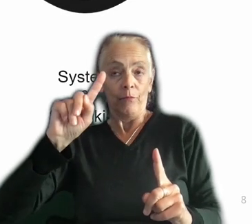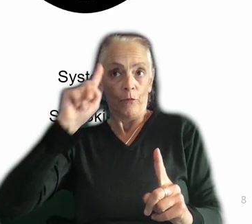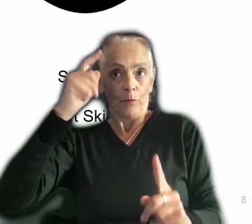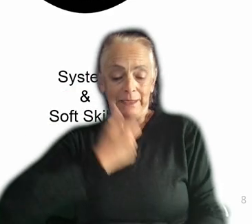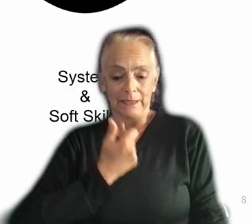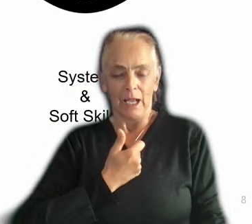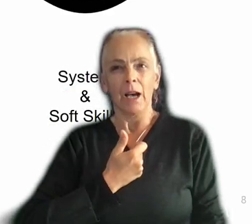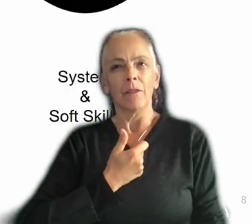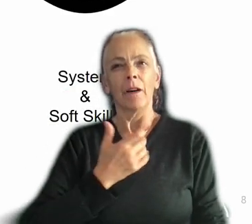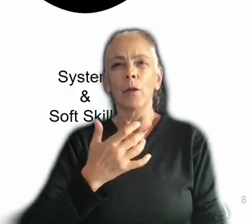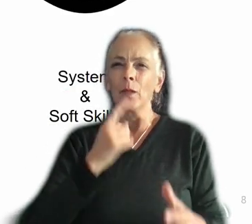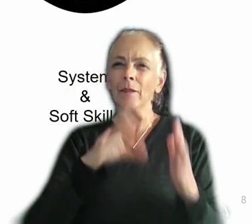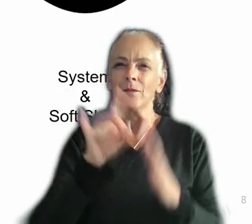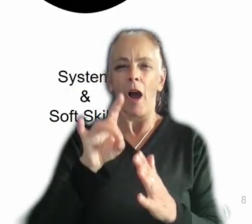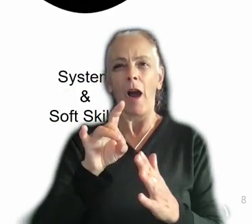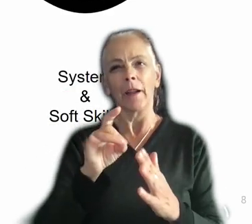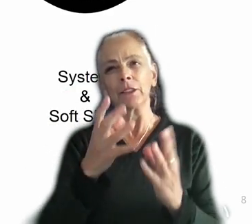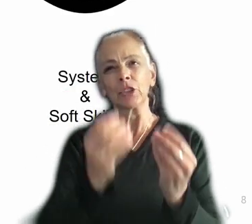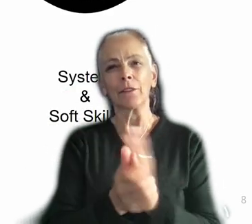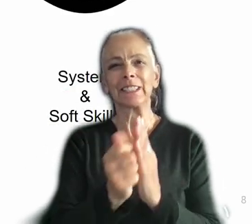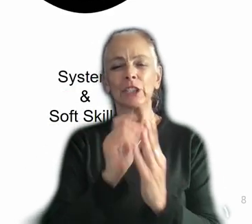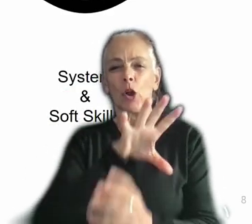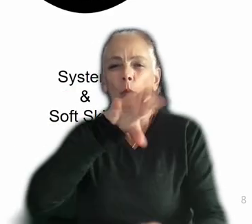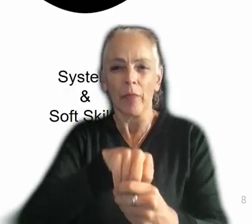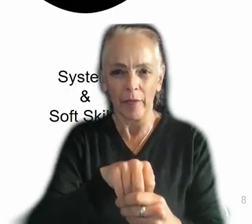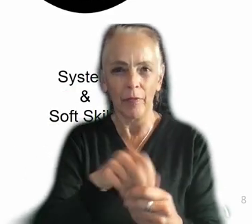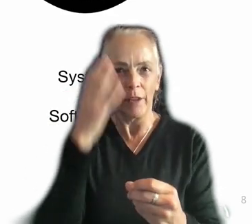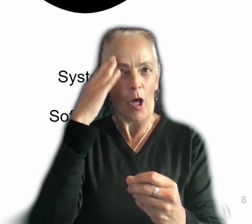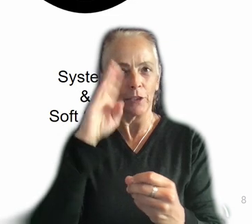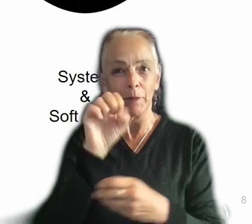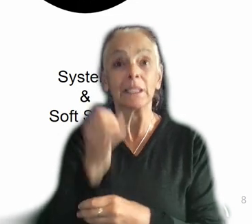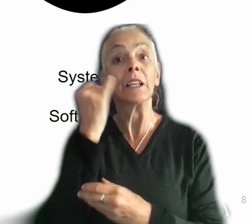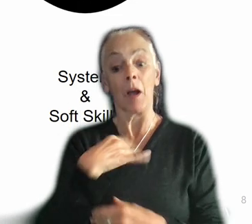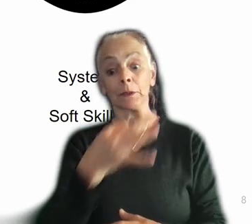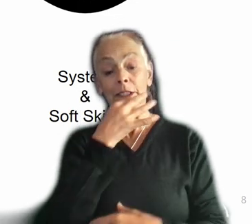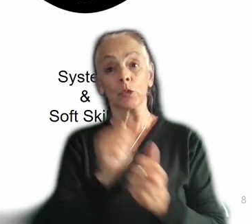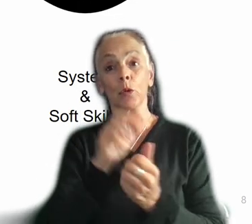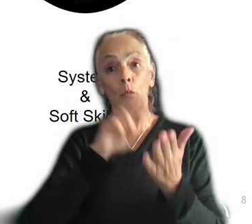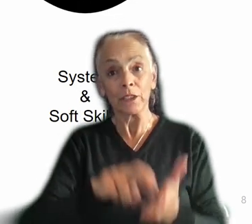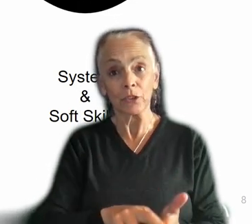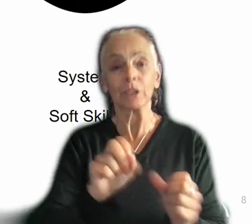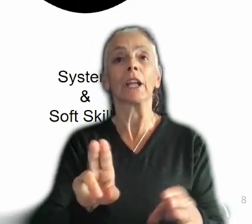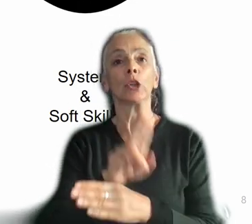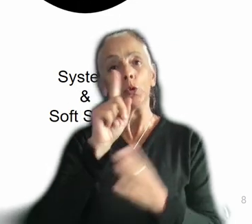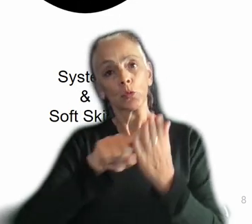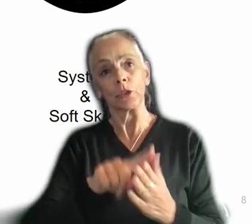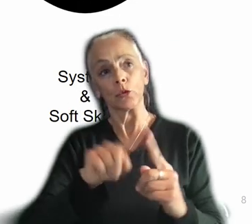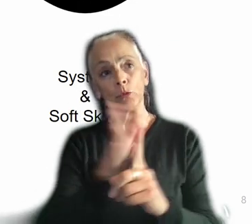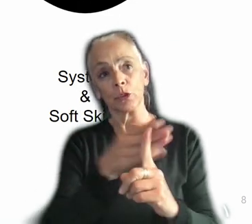to these knowledge bases. So I tend to think of them more like this. When I'm good at research, I can use research to persuade people.